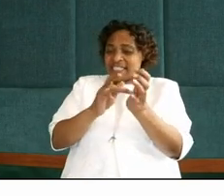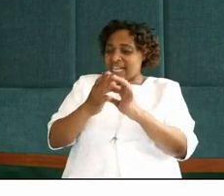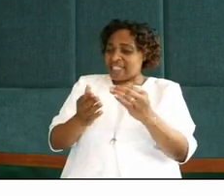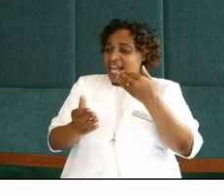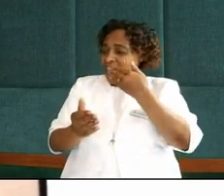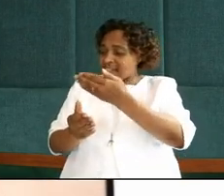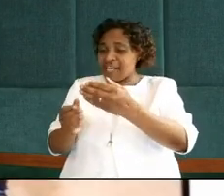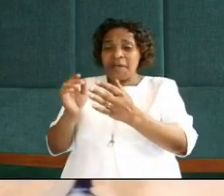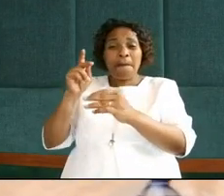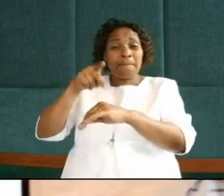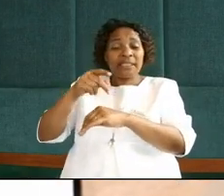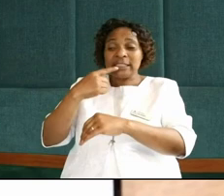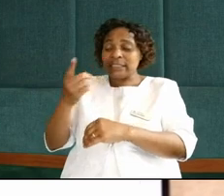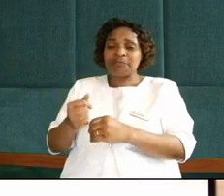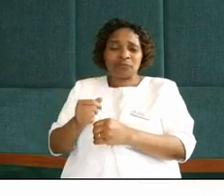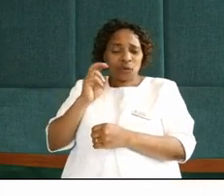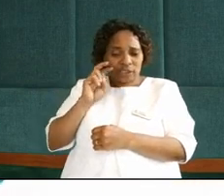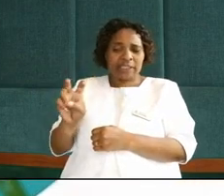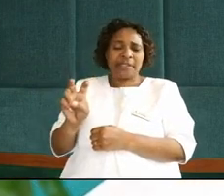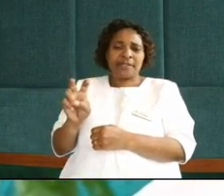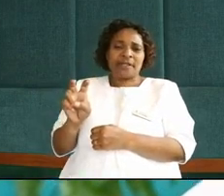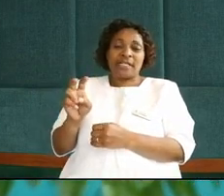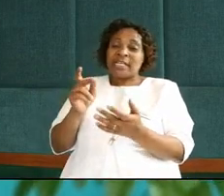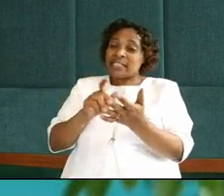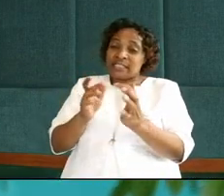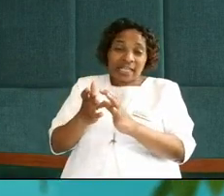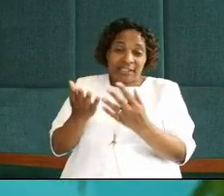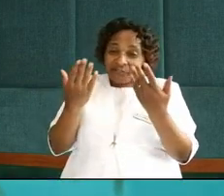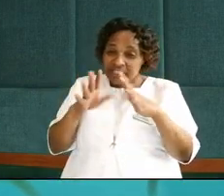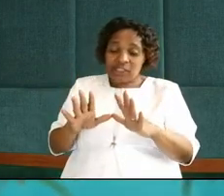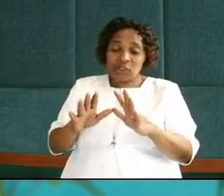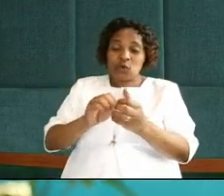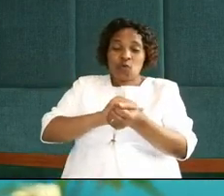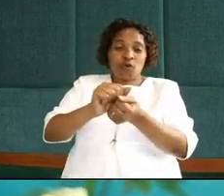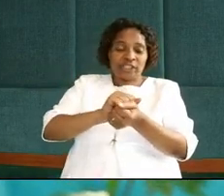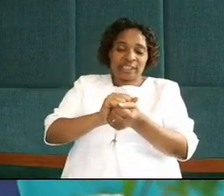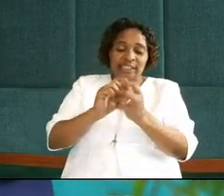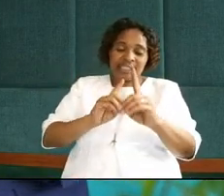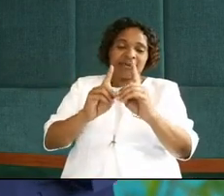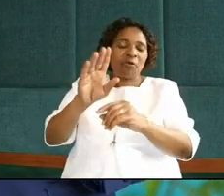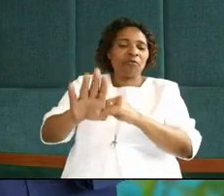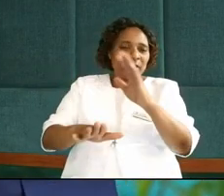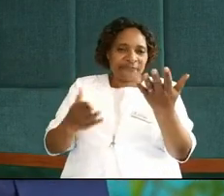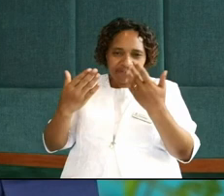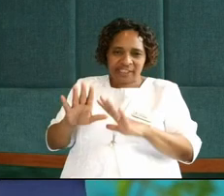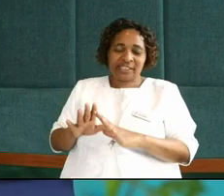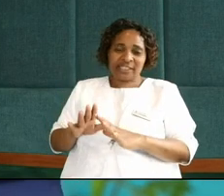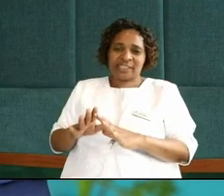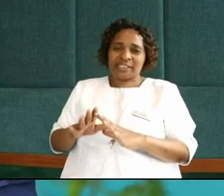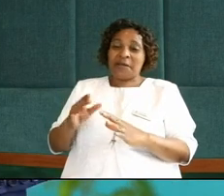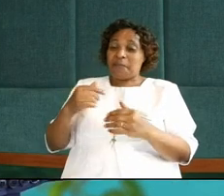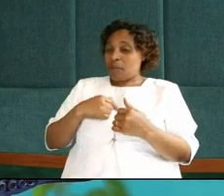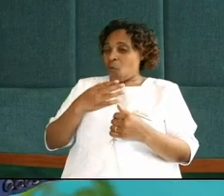at this. So, Jesus has finished washing the disciples' seat. And I want you to